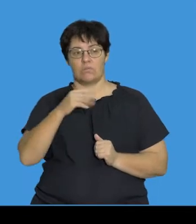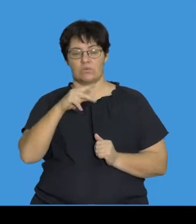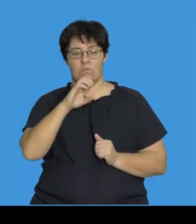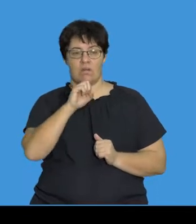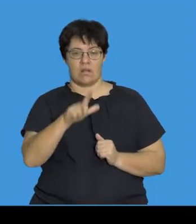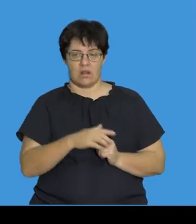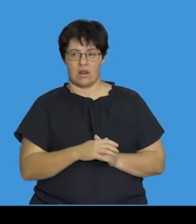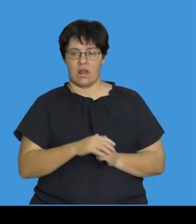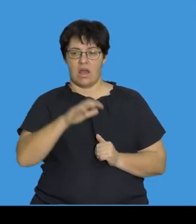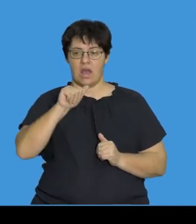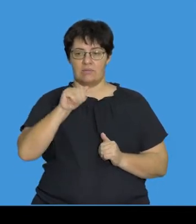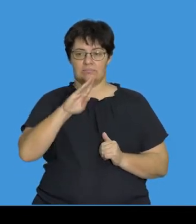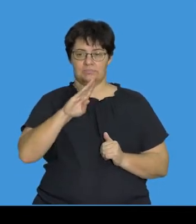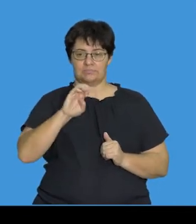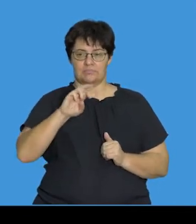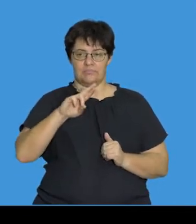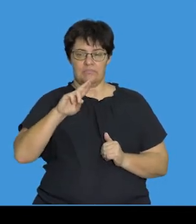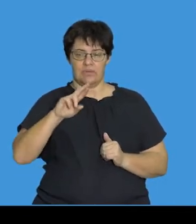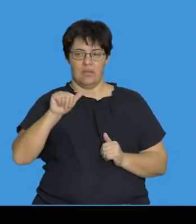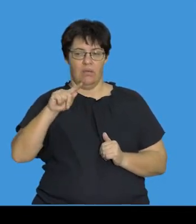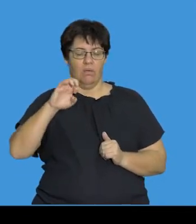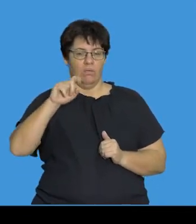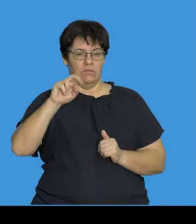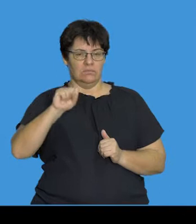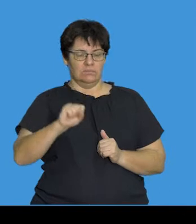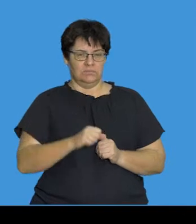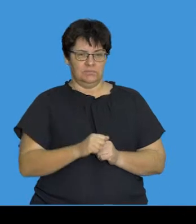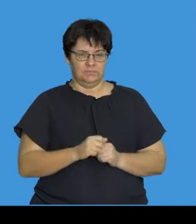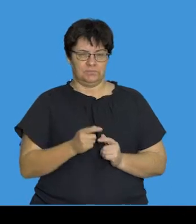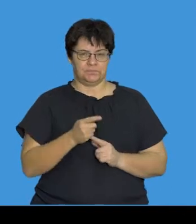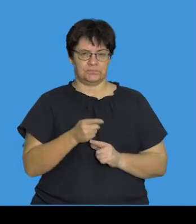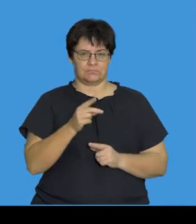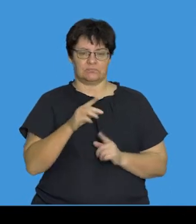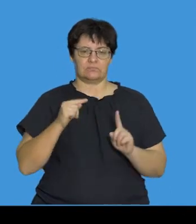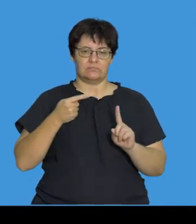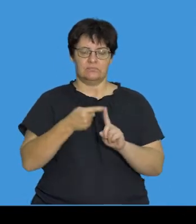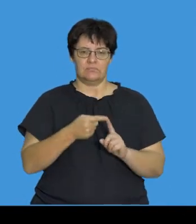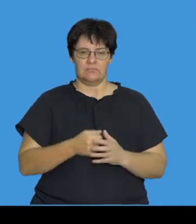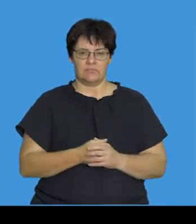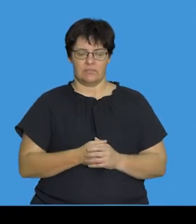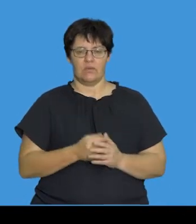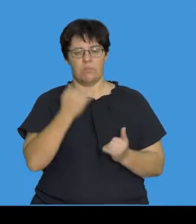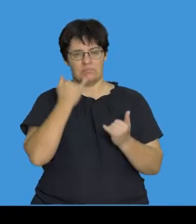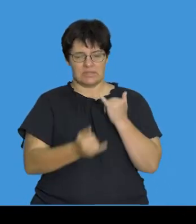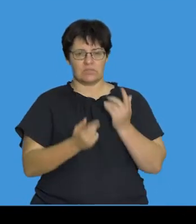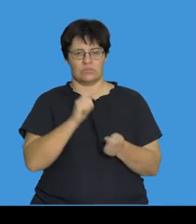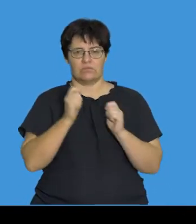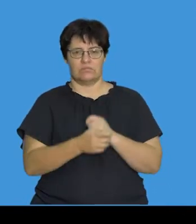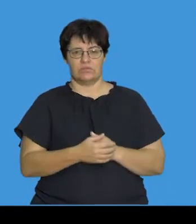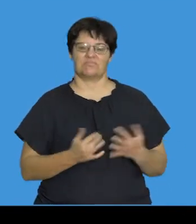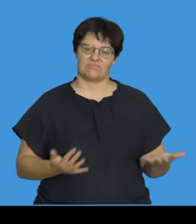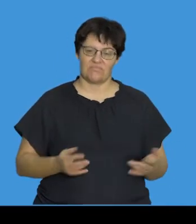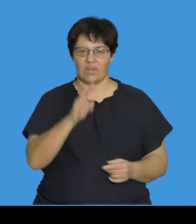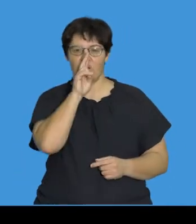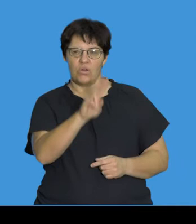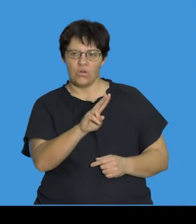chromosomal aberrations. And the word aberrations essentially points to the word mistakes or